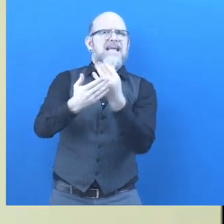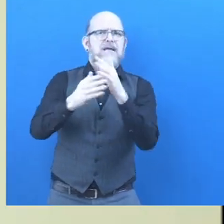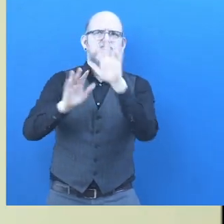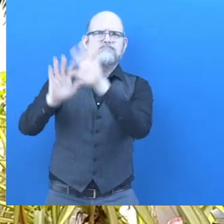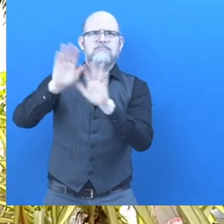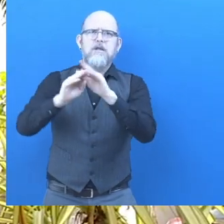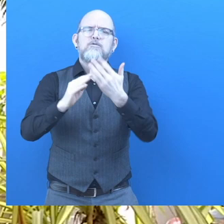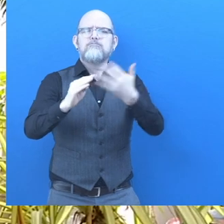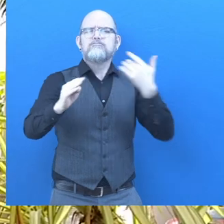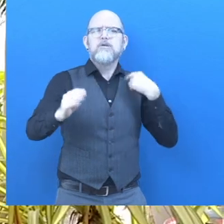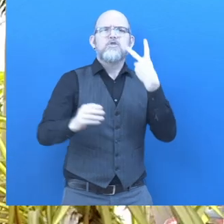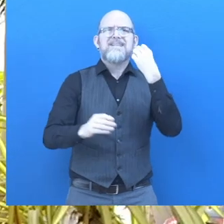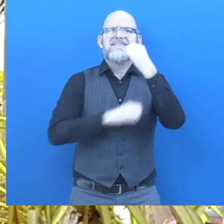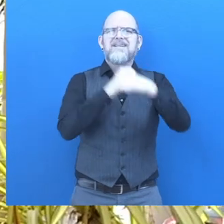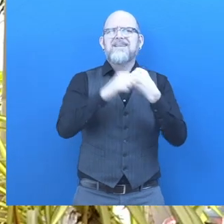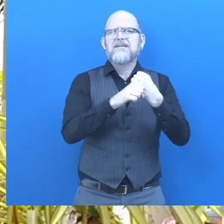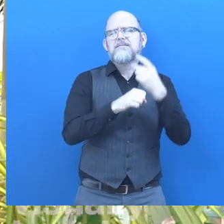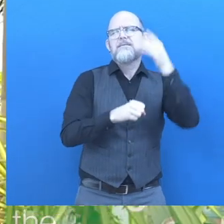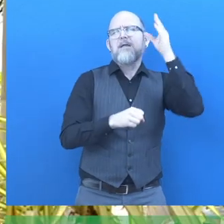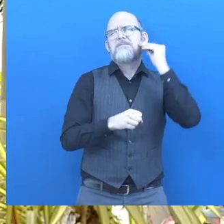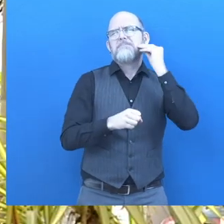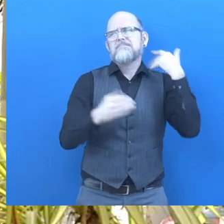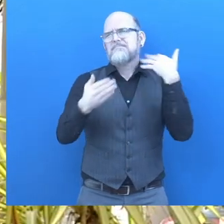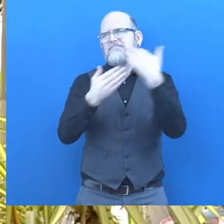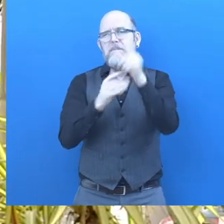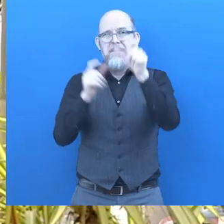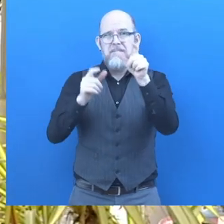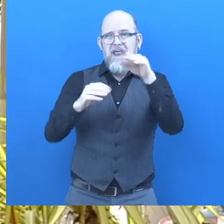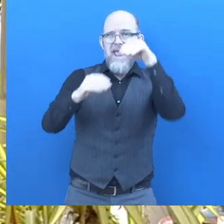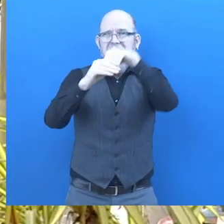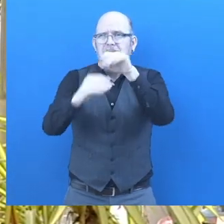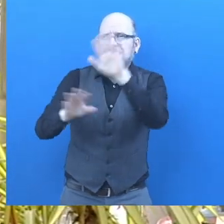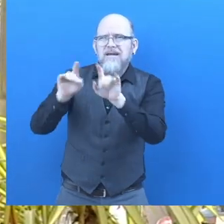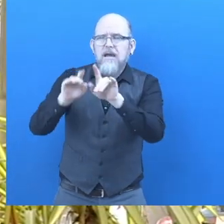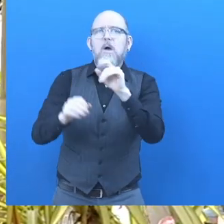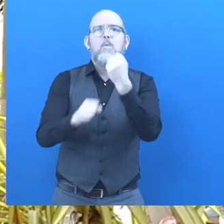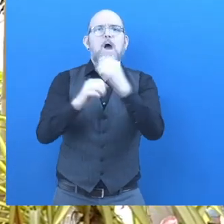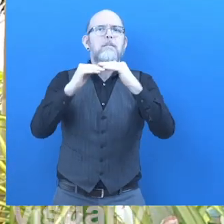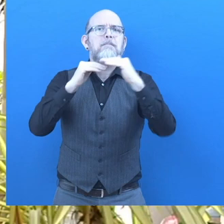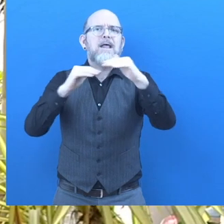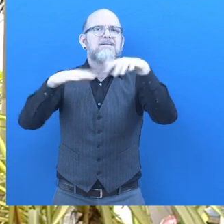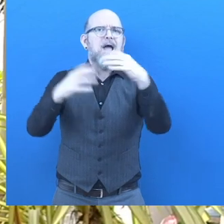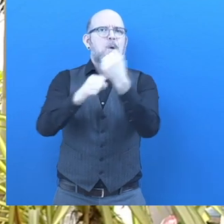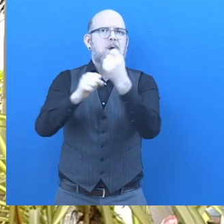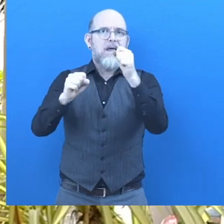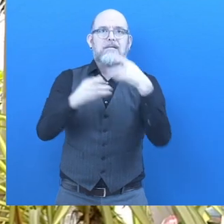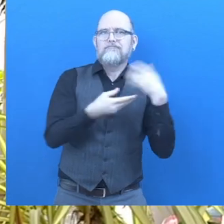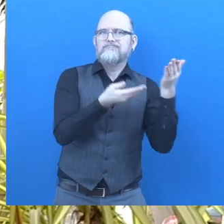gained over 20 years of our experience in enabling persons with vision impairment on open wage employment